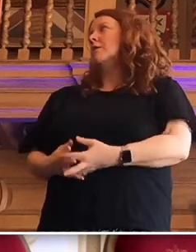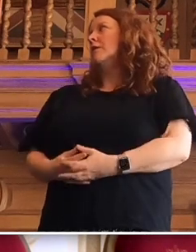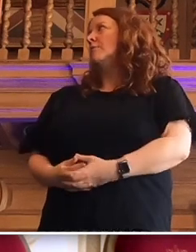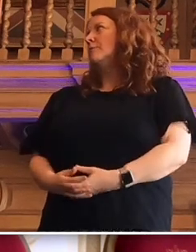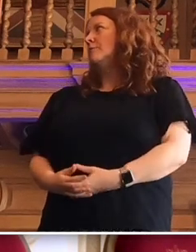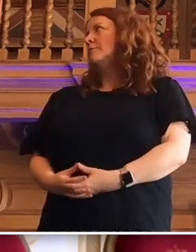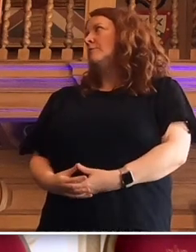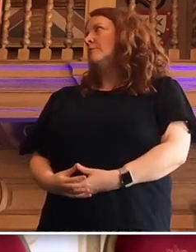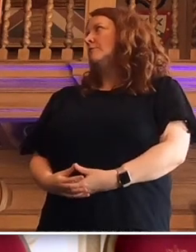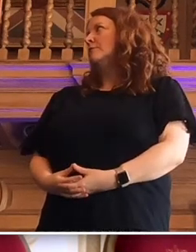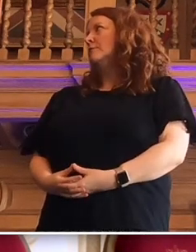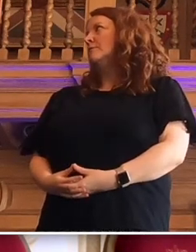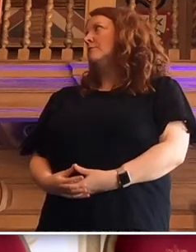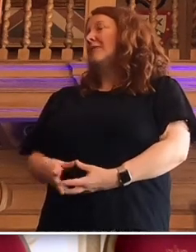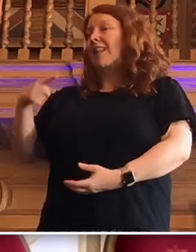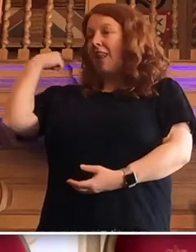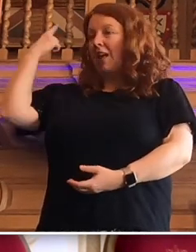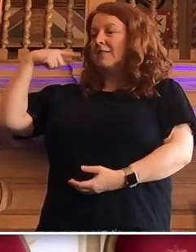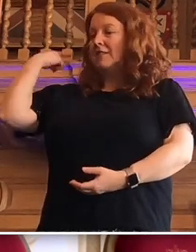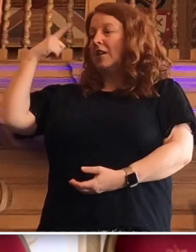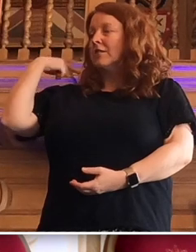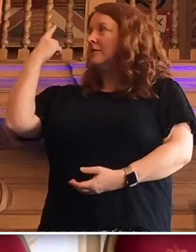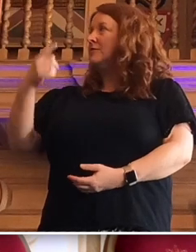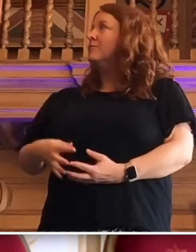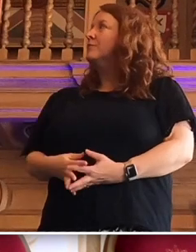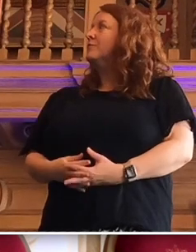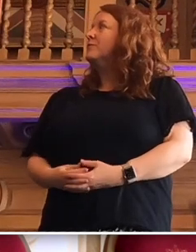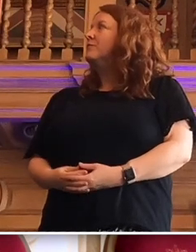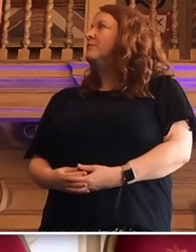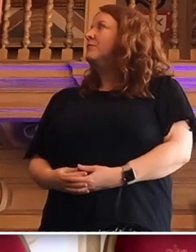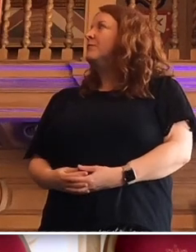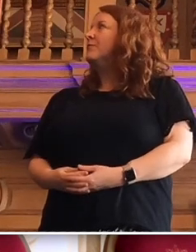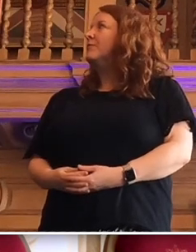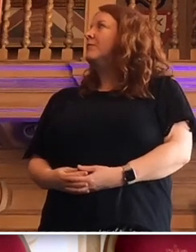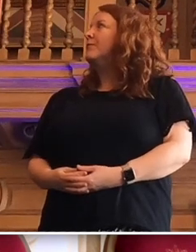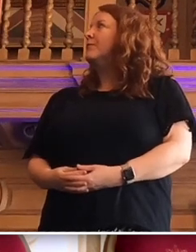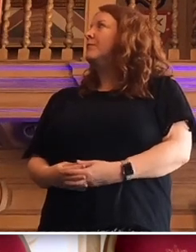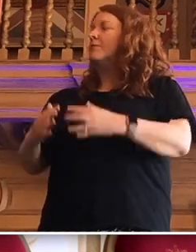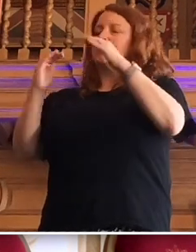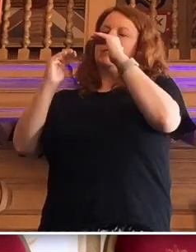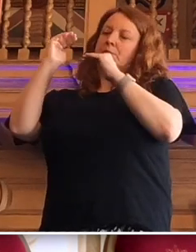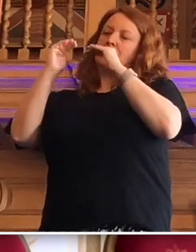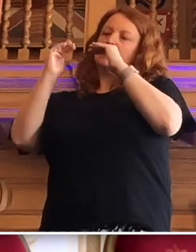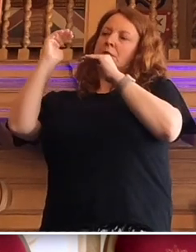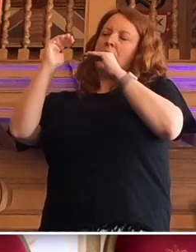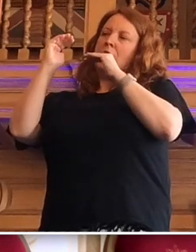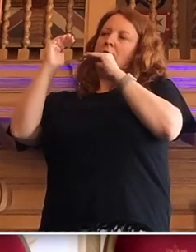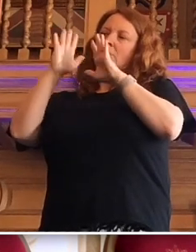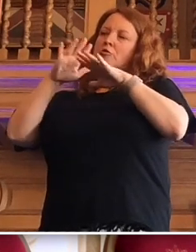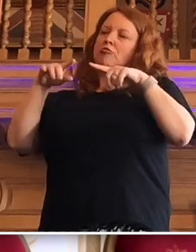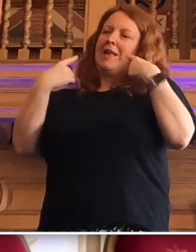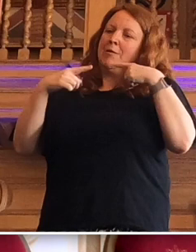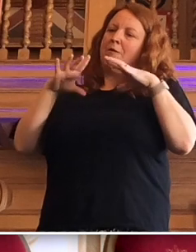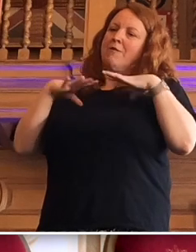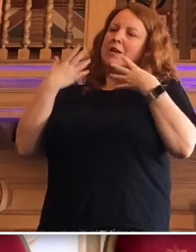In fact, in London, the gap between the kids eligible for free school meals